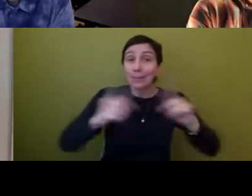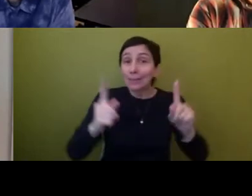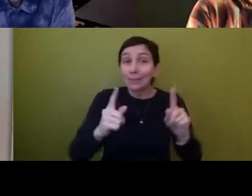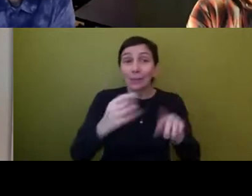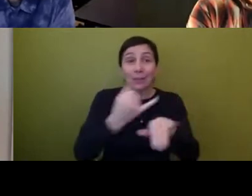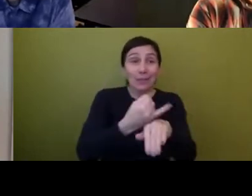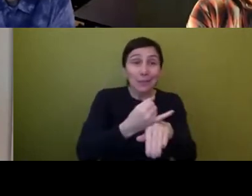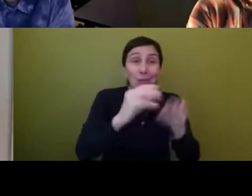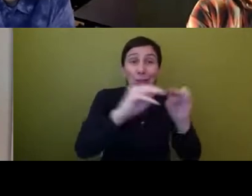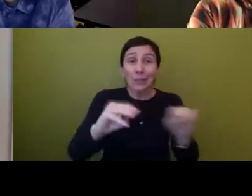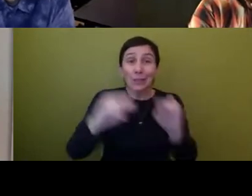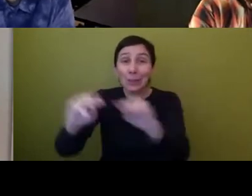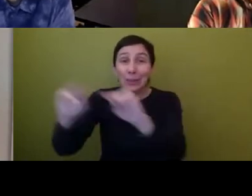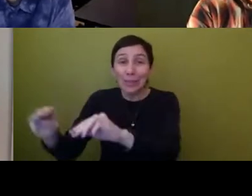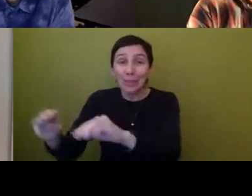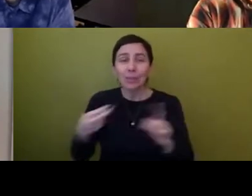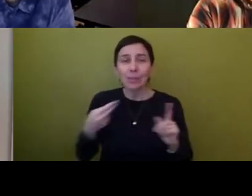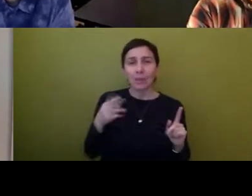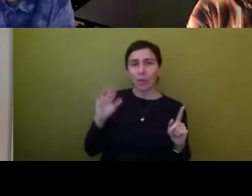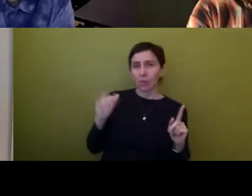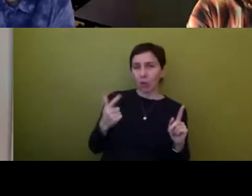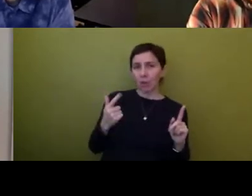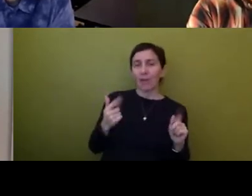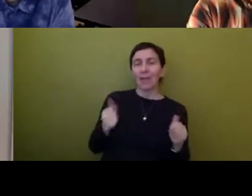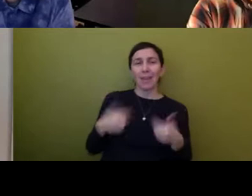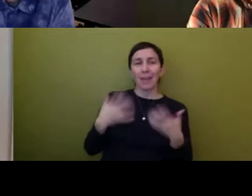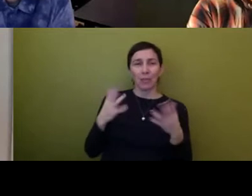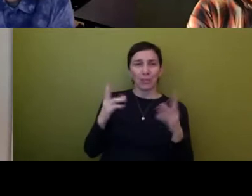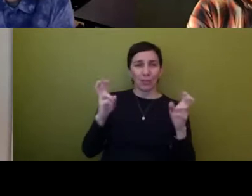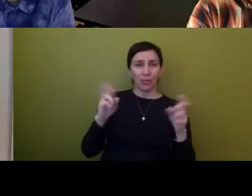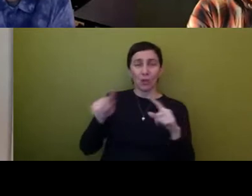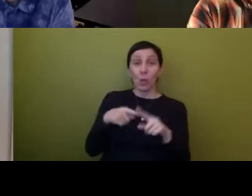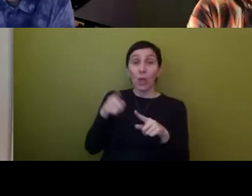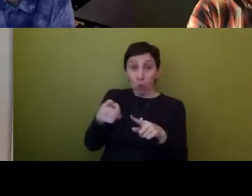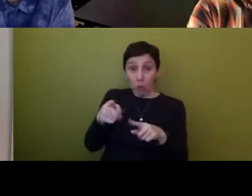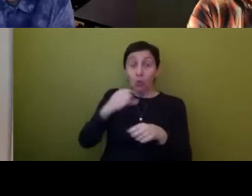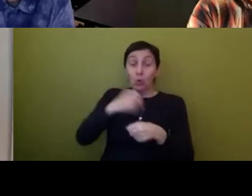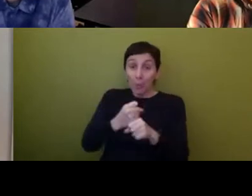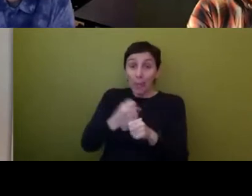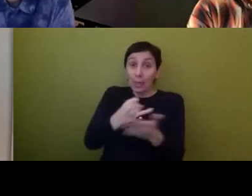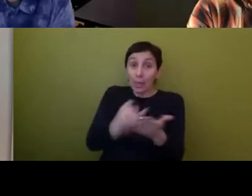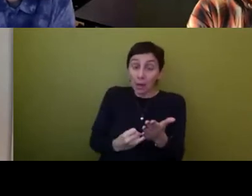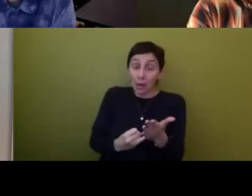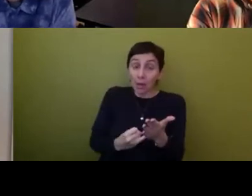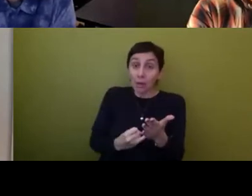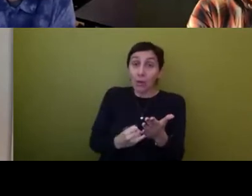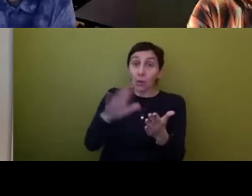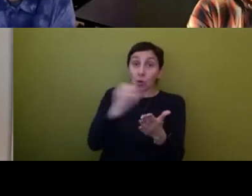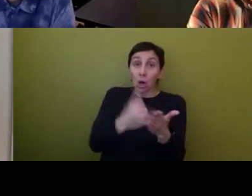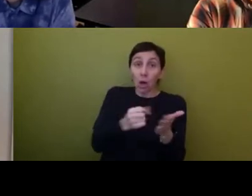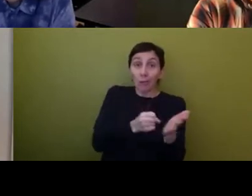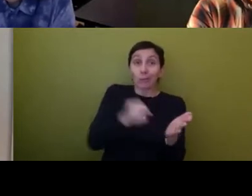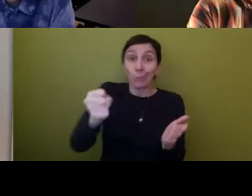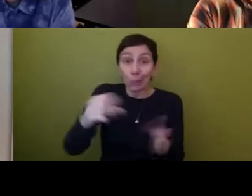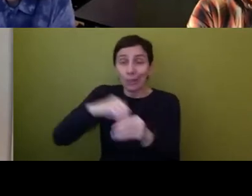Well, it also, it sort of brings up the issue of like, even when you're the maker of the object, your objects get decontextualized often. Do you know,